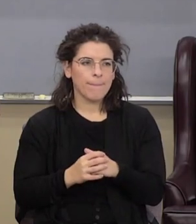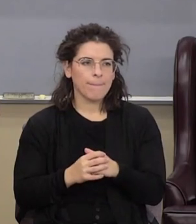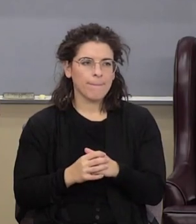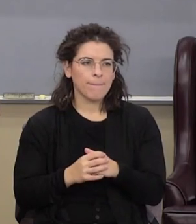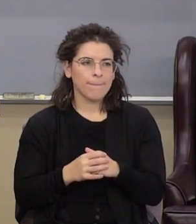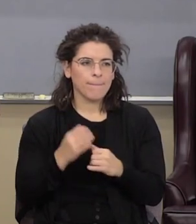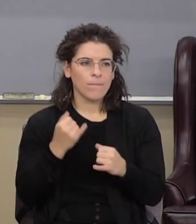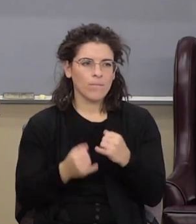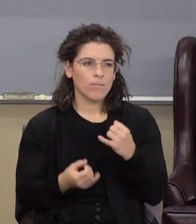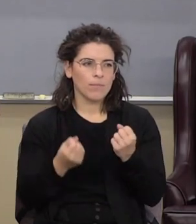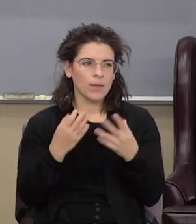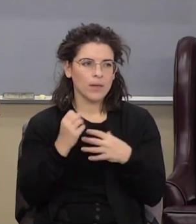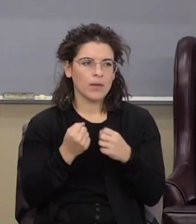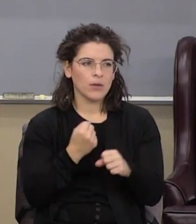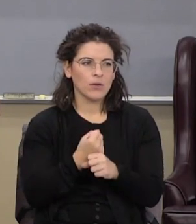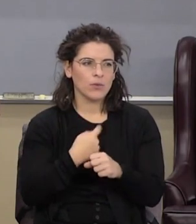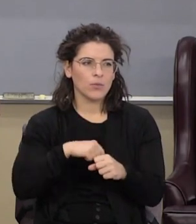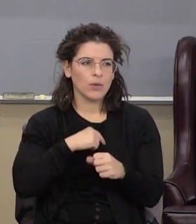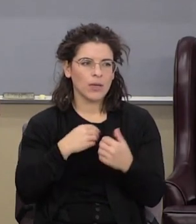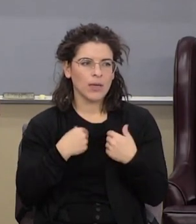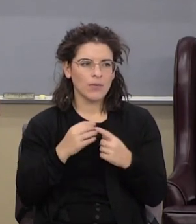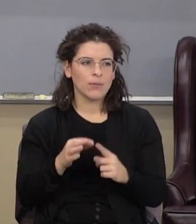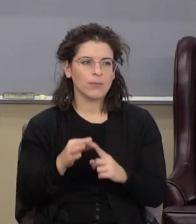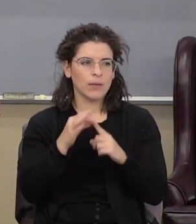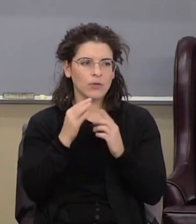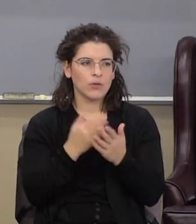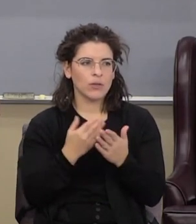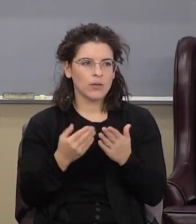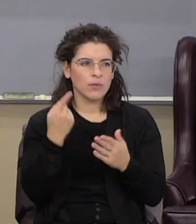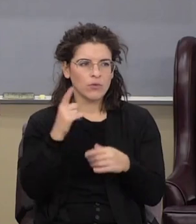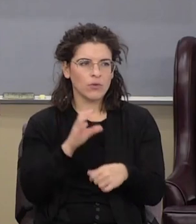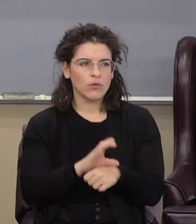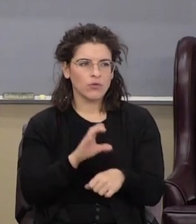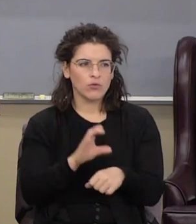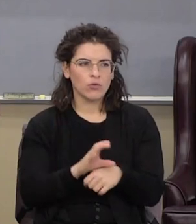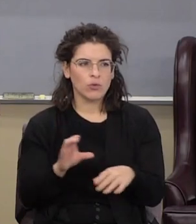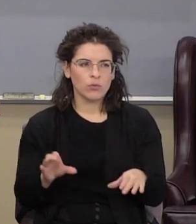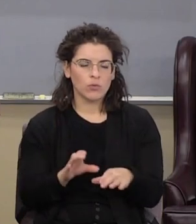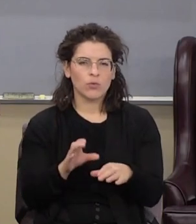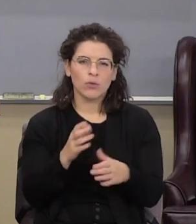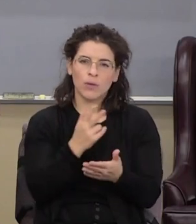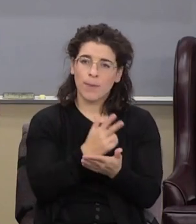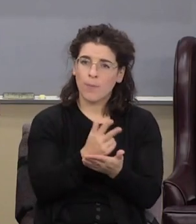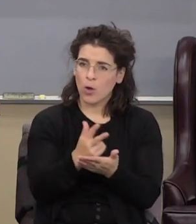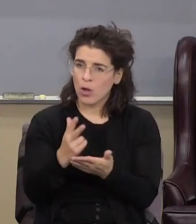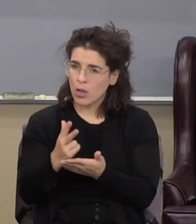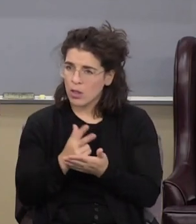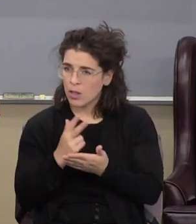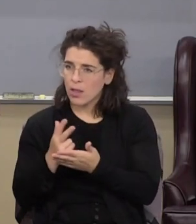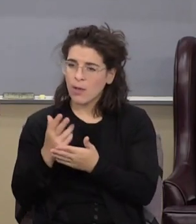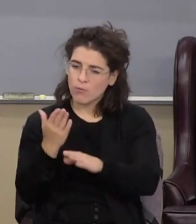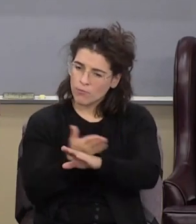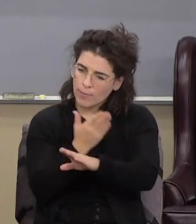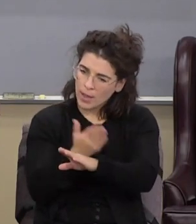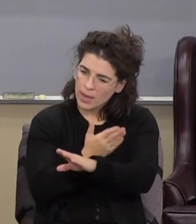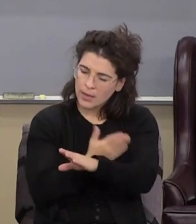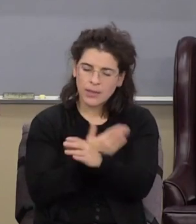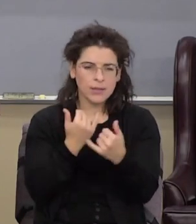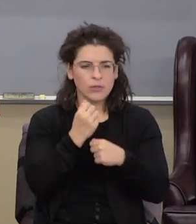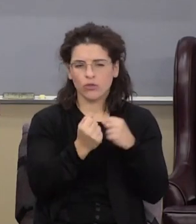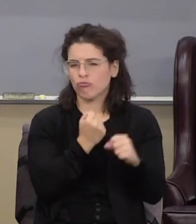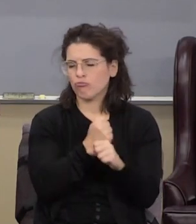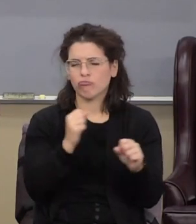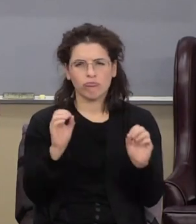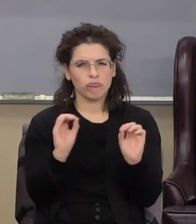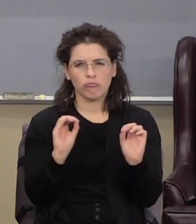In the last number of years, we've had special things for the church that we were doing, the parking lot and remodeling and so forth. This year we're not doing